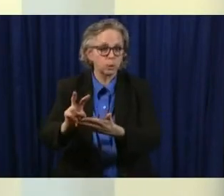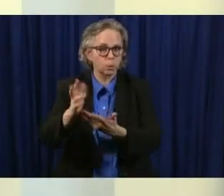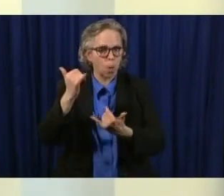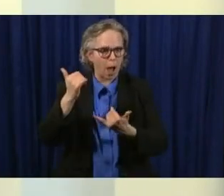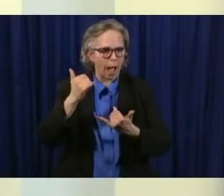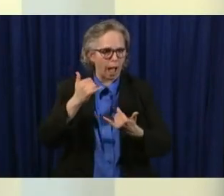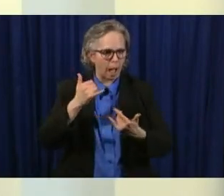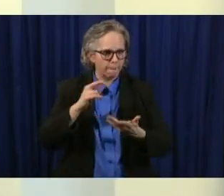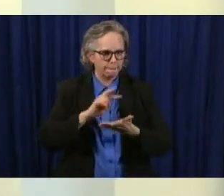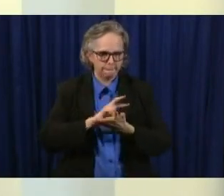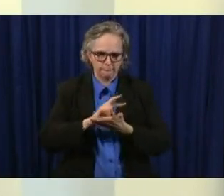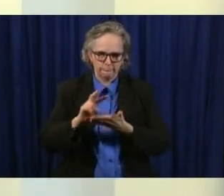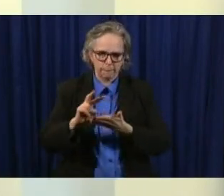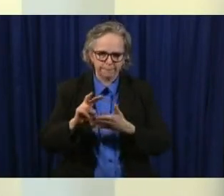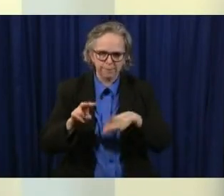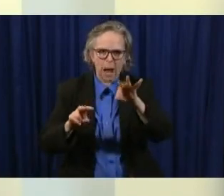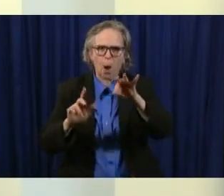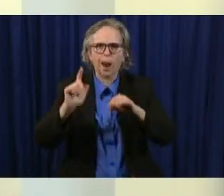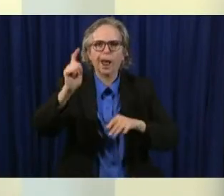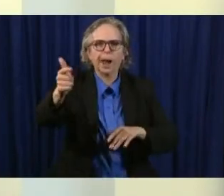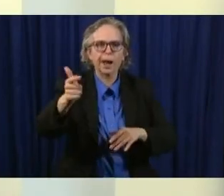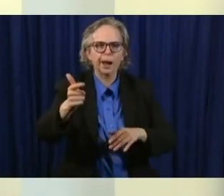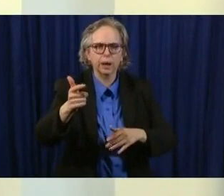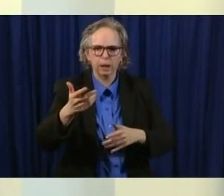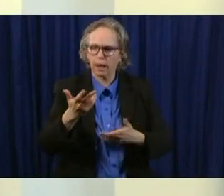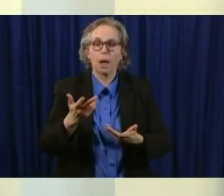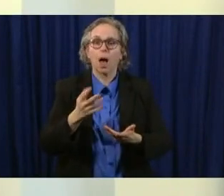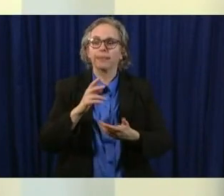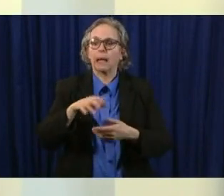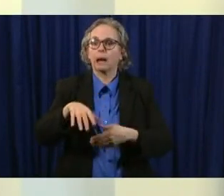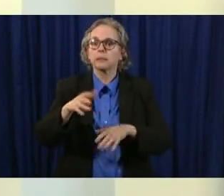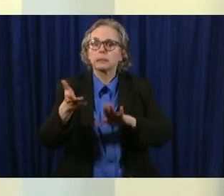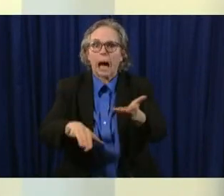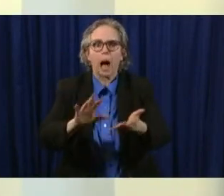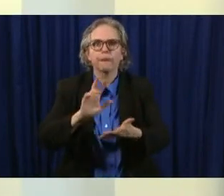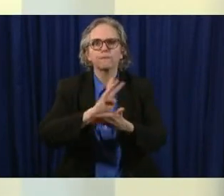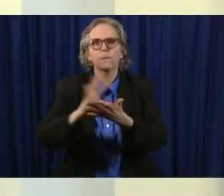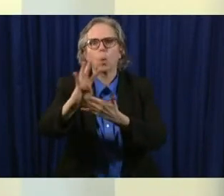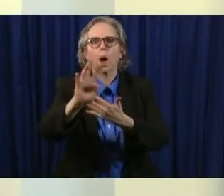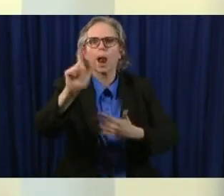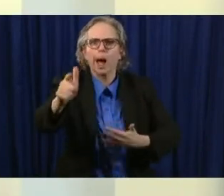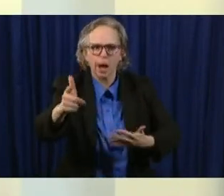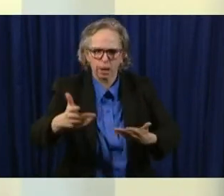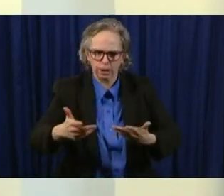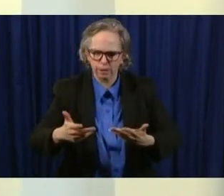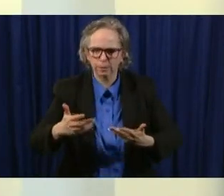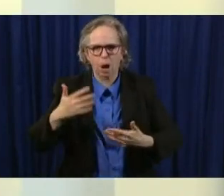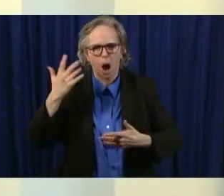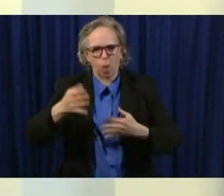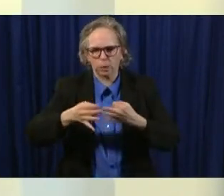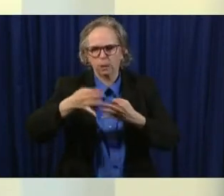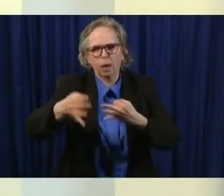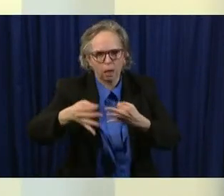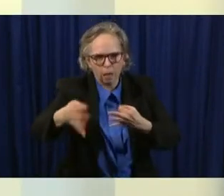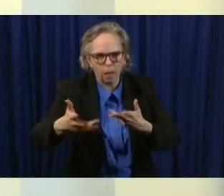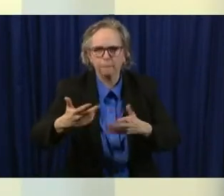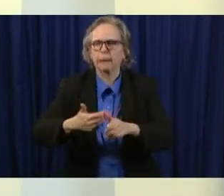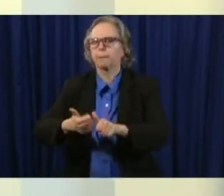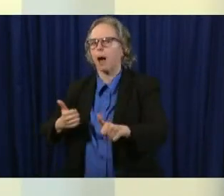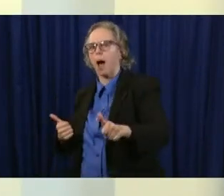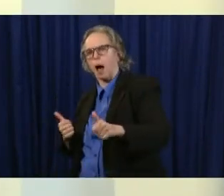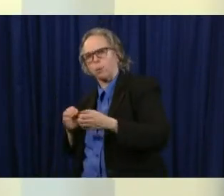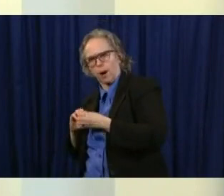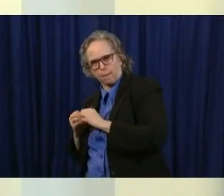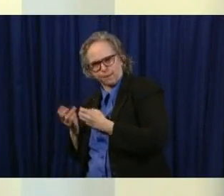sort of lag time just do the long incubation period of this virus and that's why it is so important and i can tell you you know